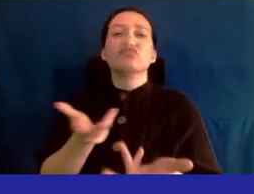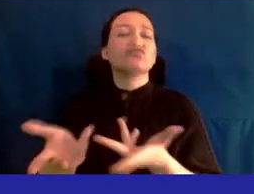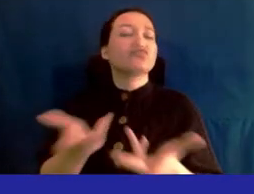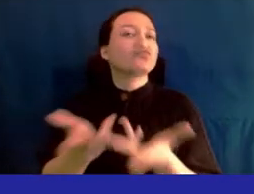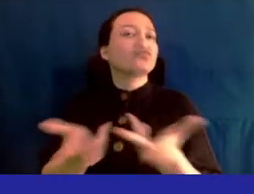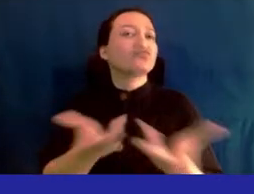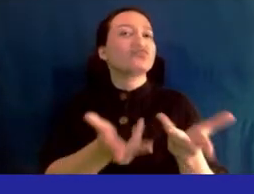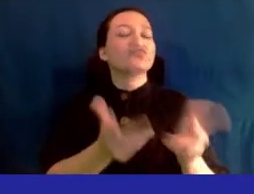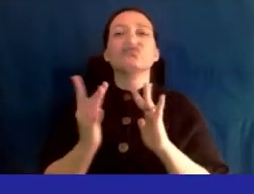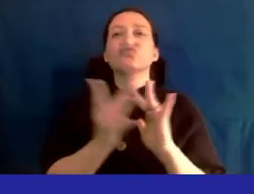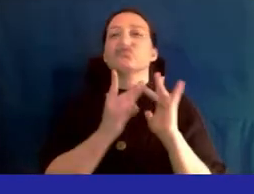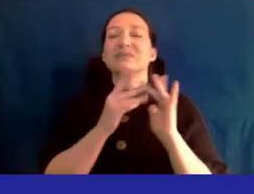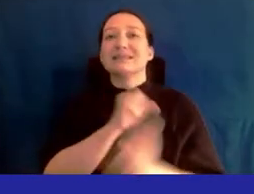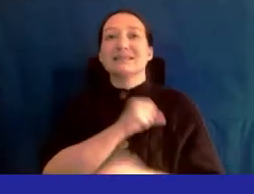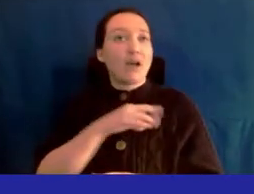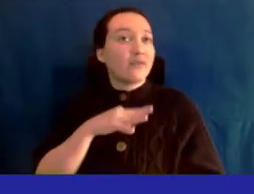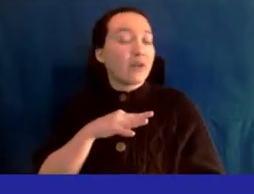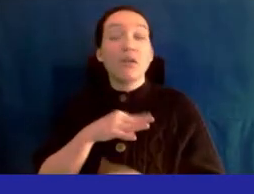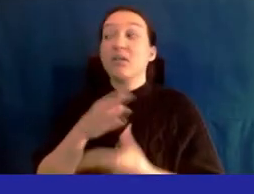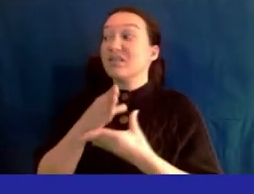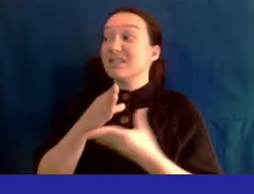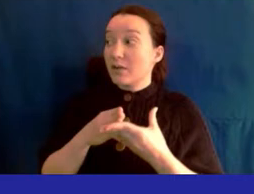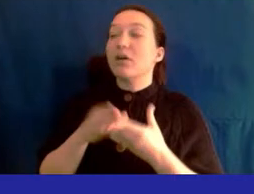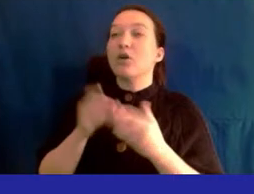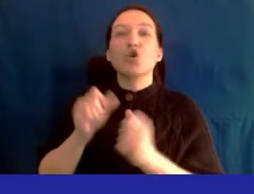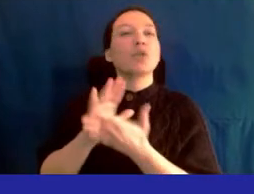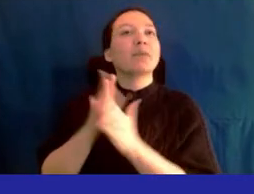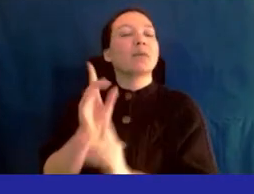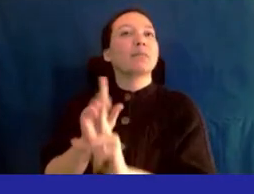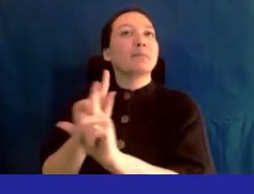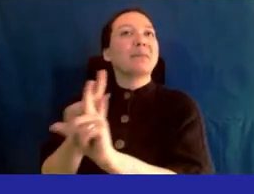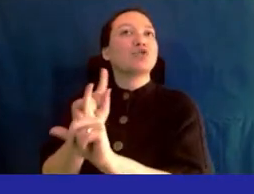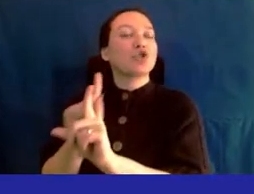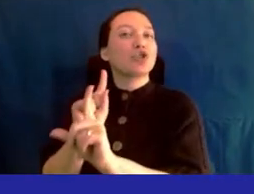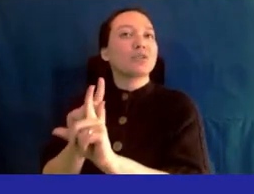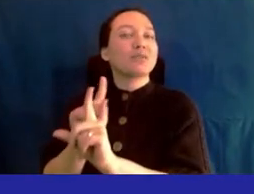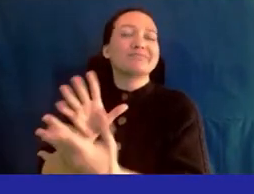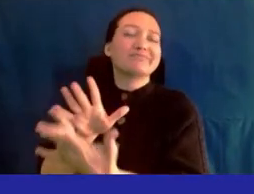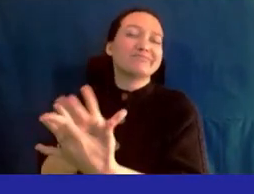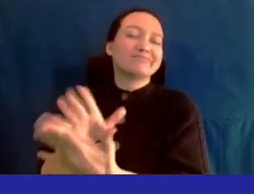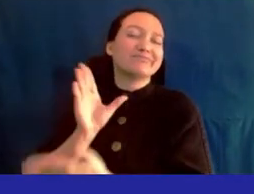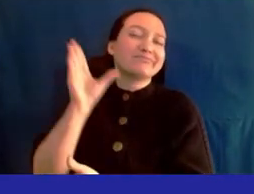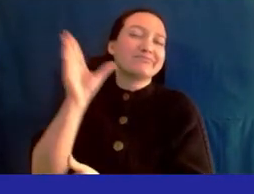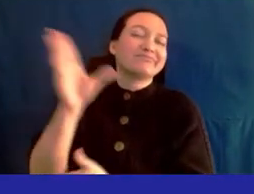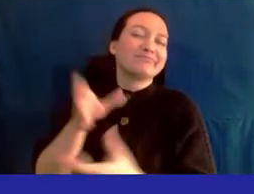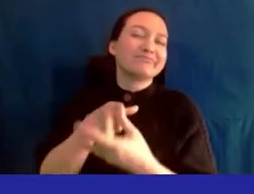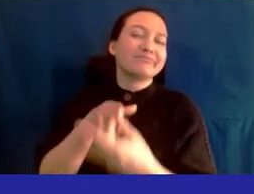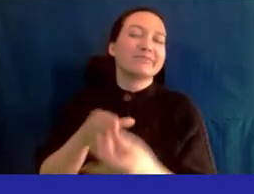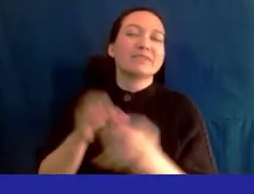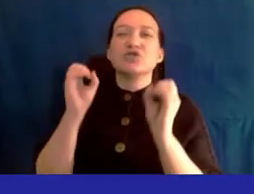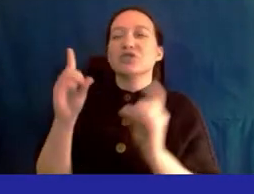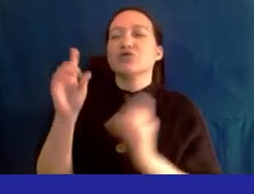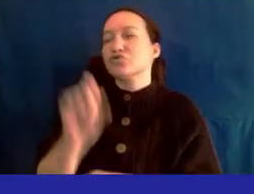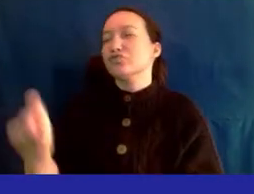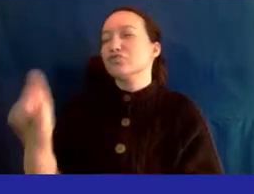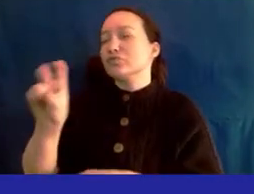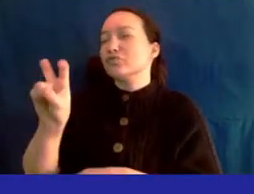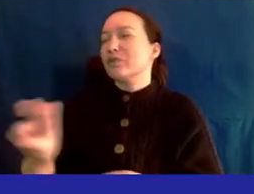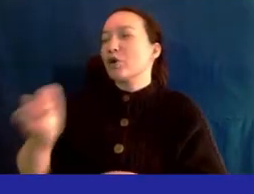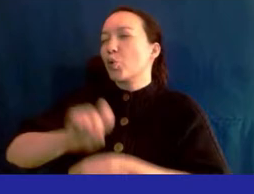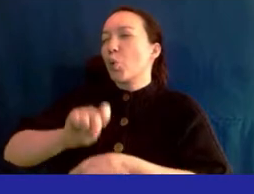and networking with staff some of which can become mentors and contacts to help guide them on their educational career goals